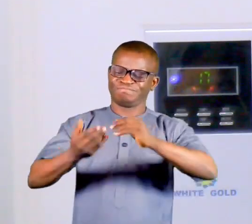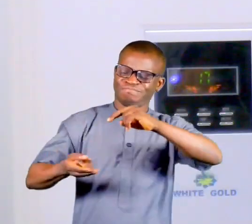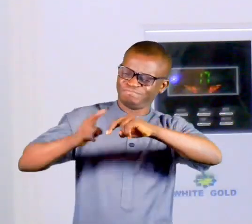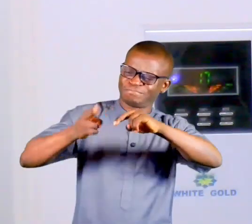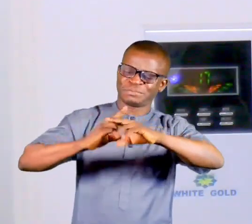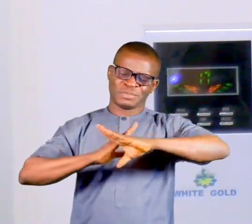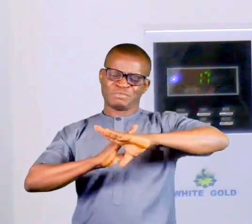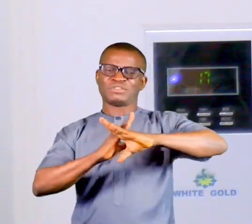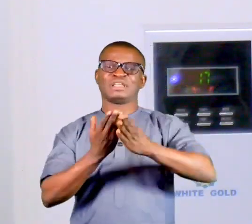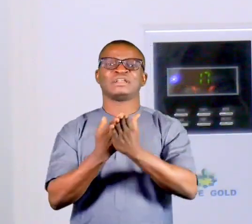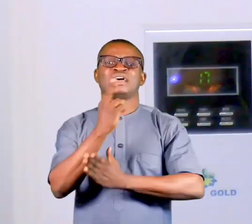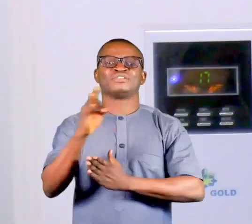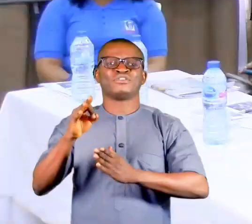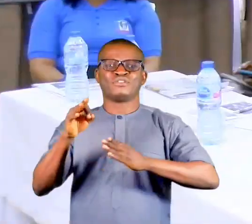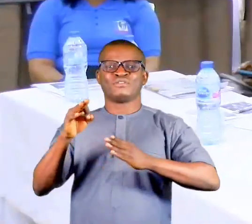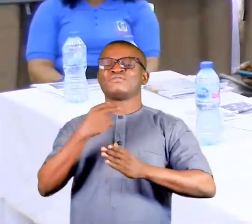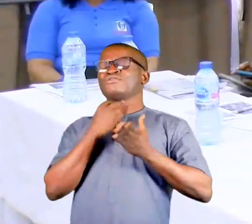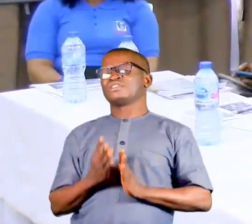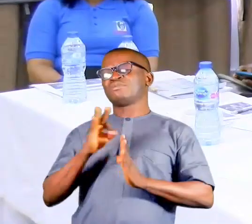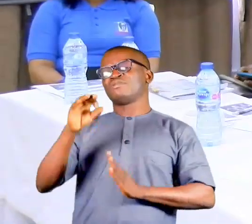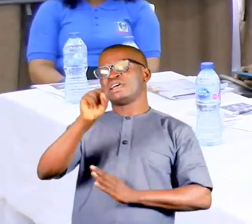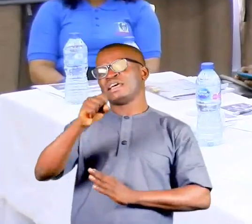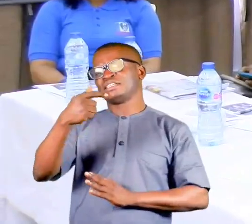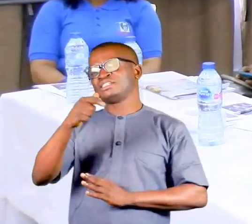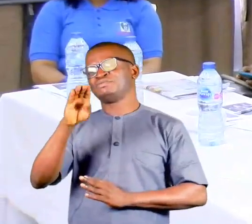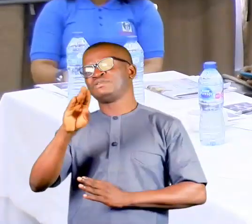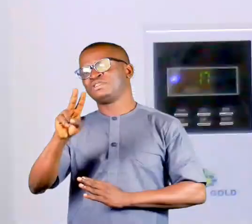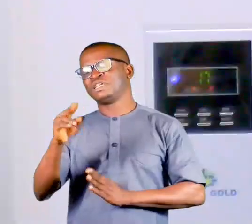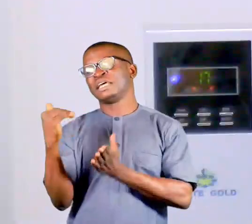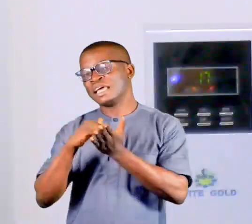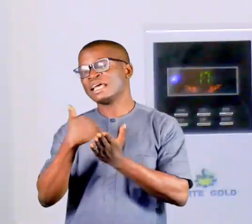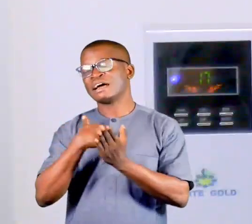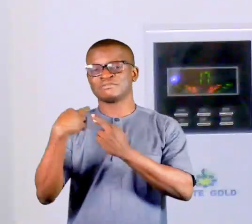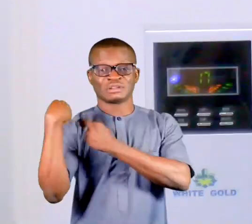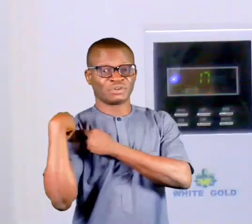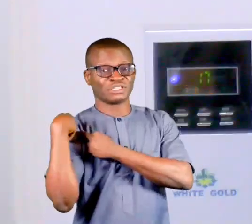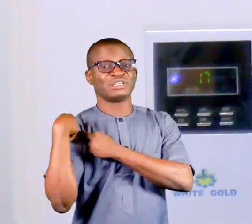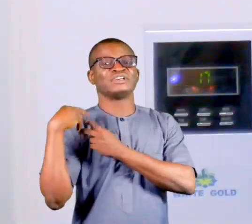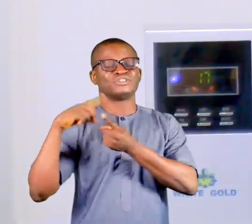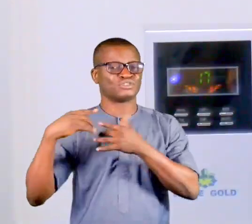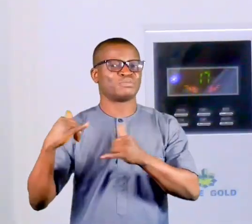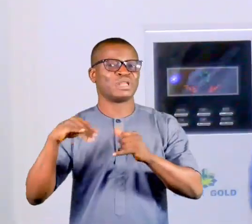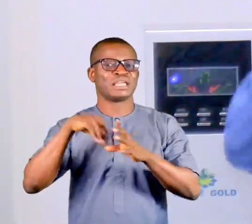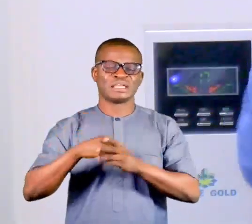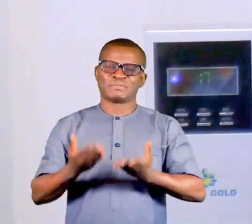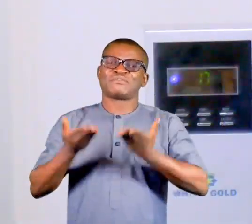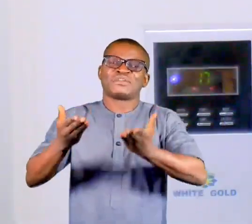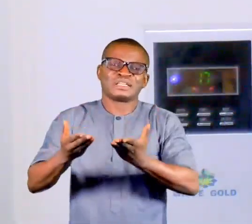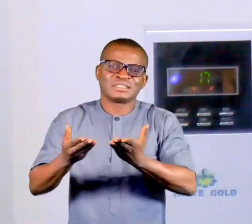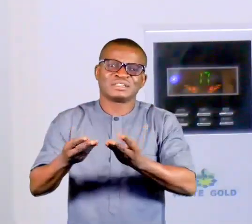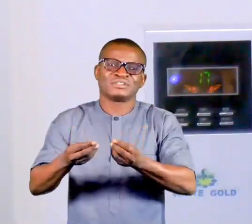and can protect the rights of victims of SGBV, that's one. They also have a unique role to play in crafting appropriate